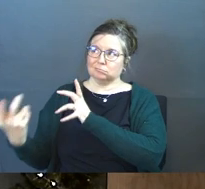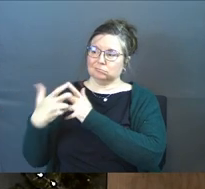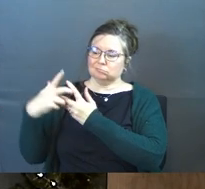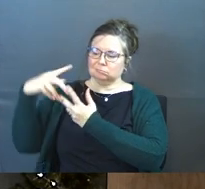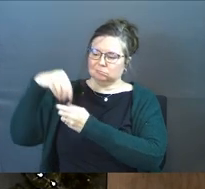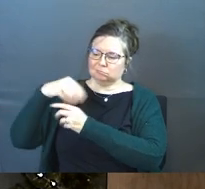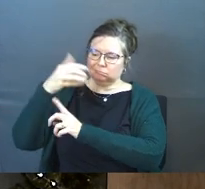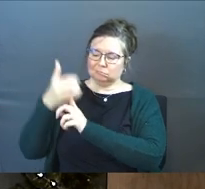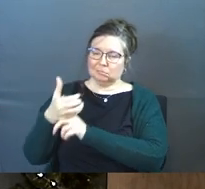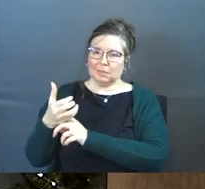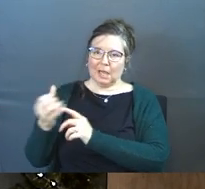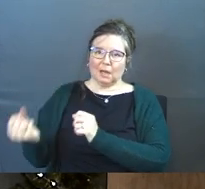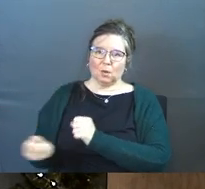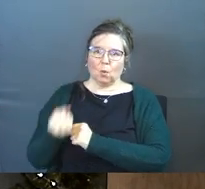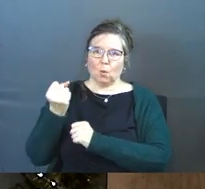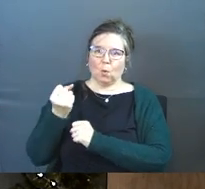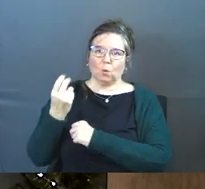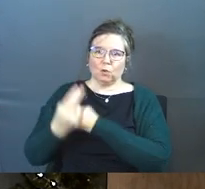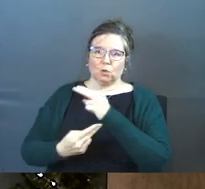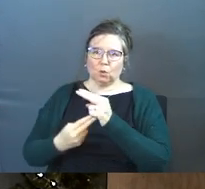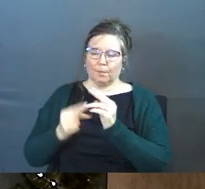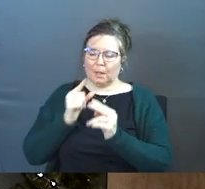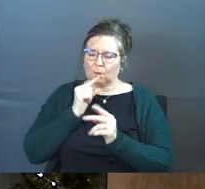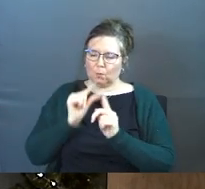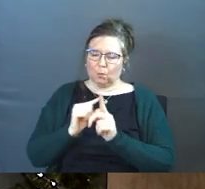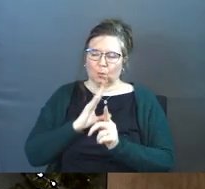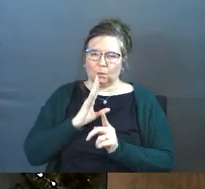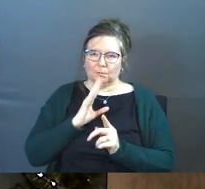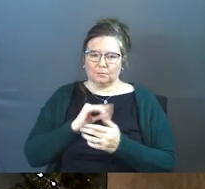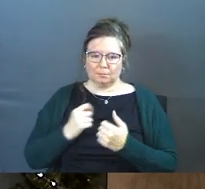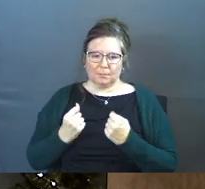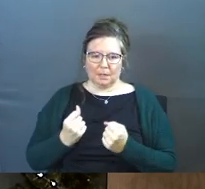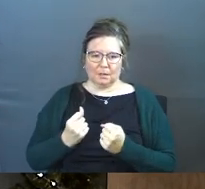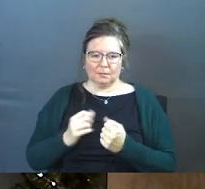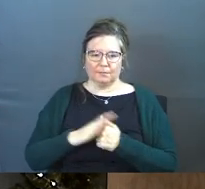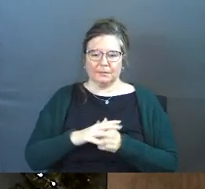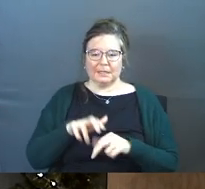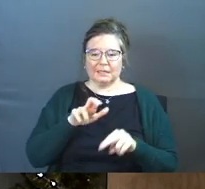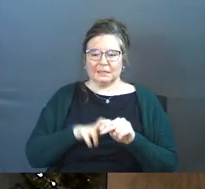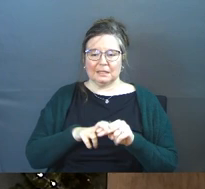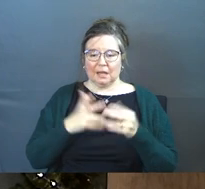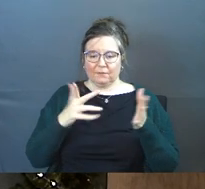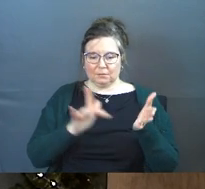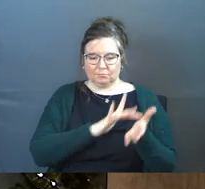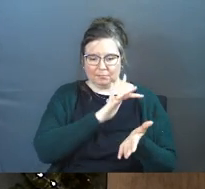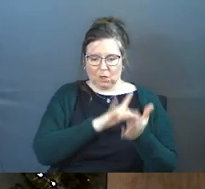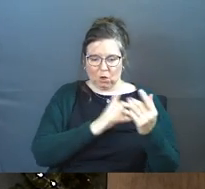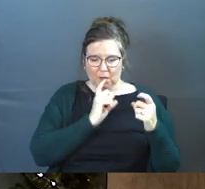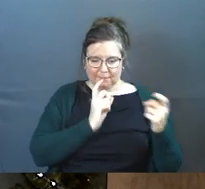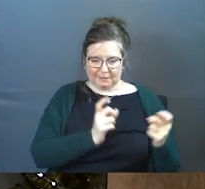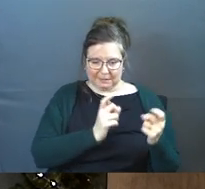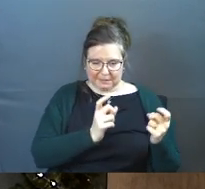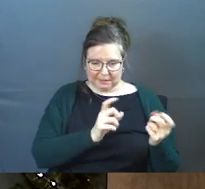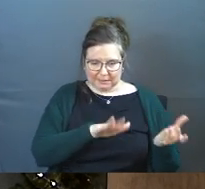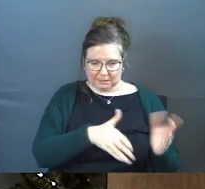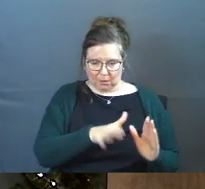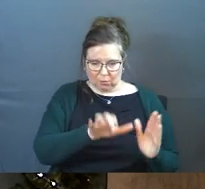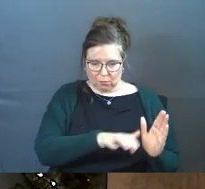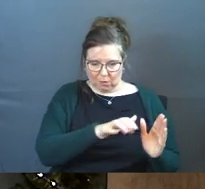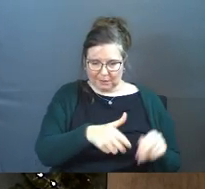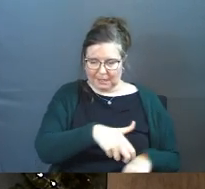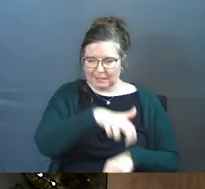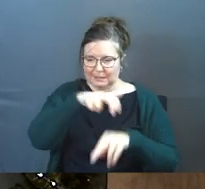he upholds the universe by the word of his power after making purification for sins he sat down at the right hand of the majesty on high